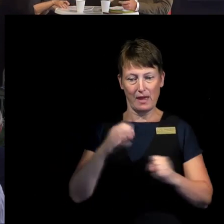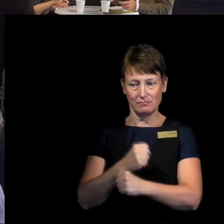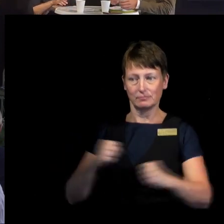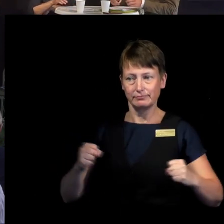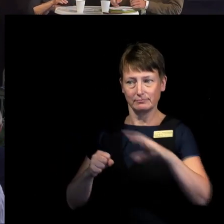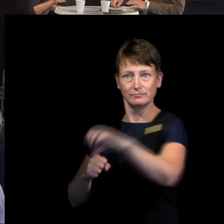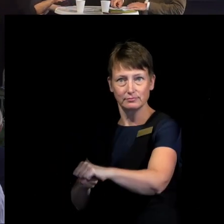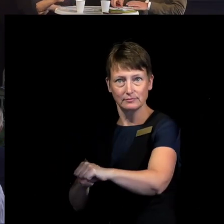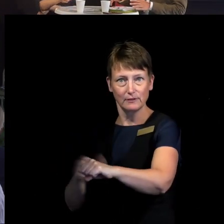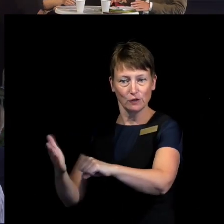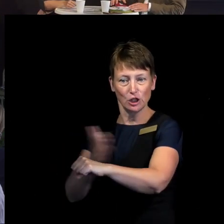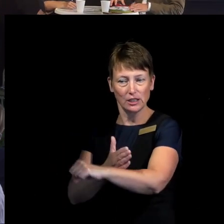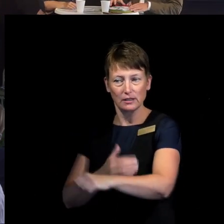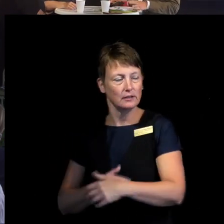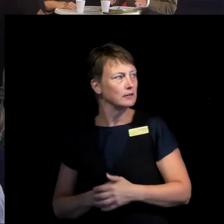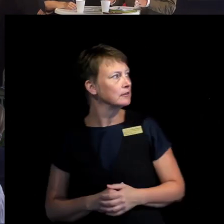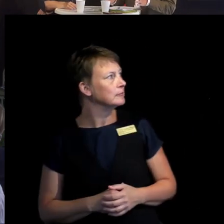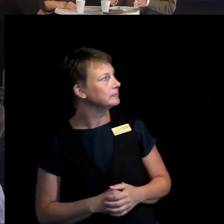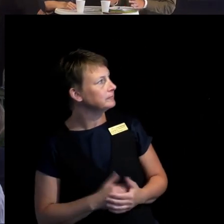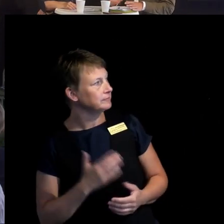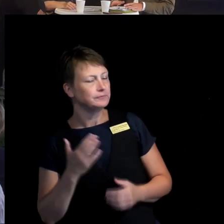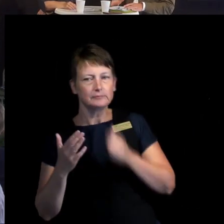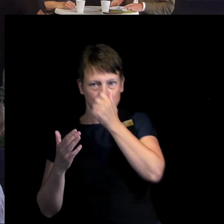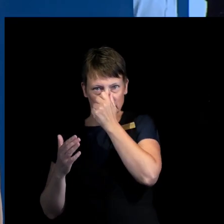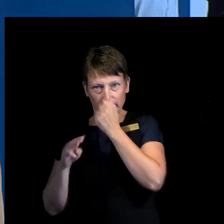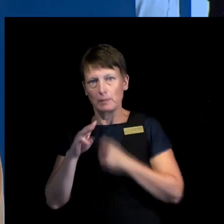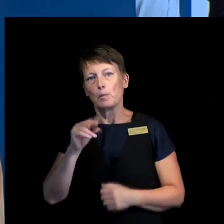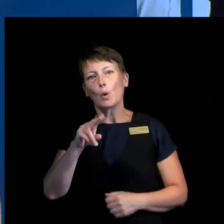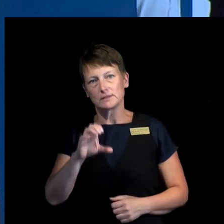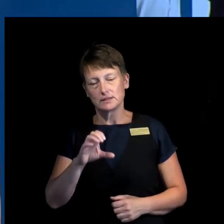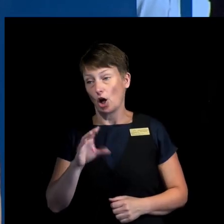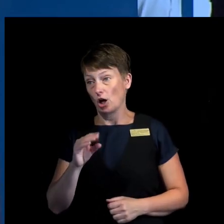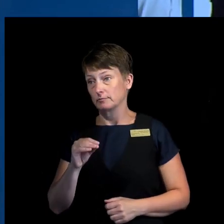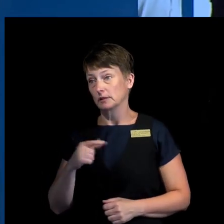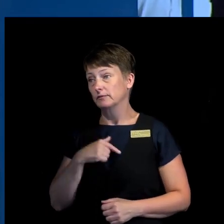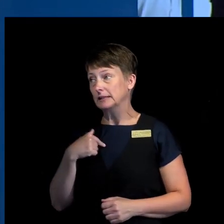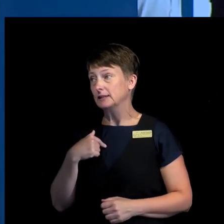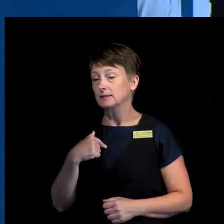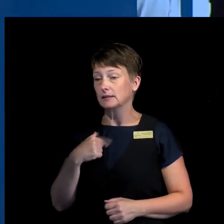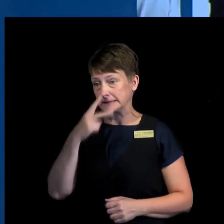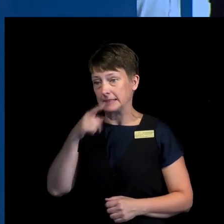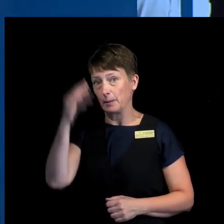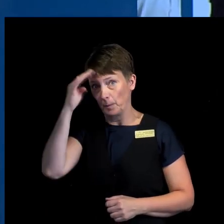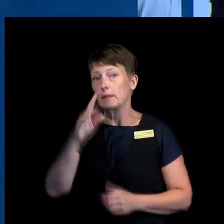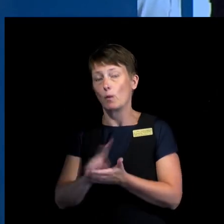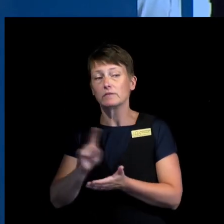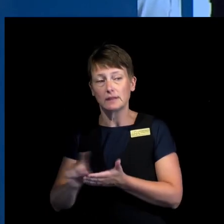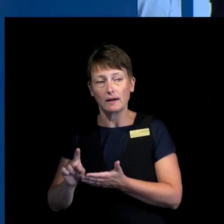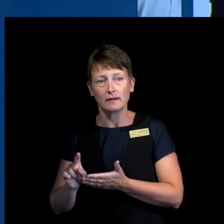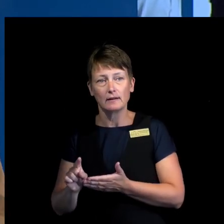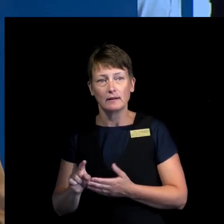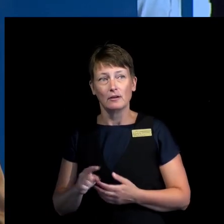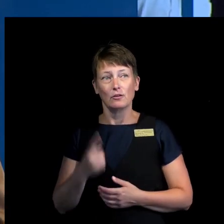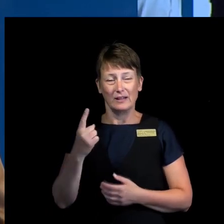Should I? Yes. Well, I, we face this problem a lot. And I think that one, one thing is to resist any kind